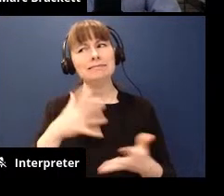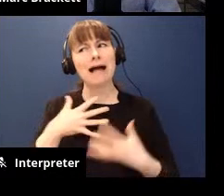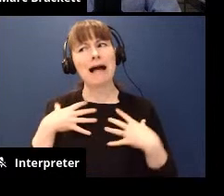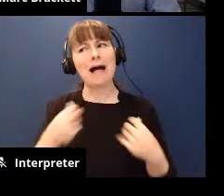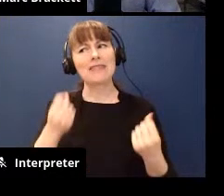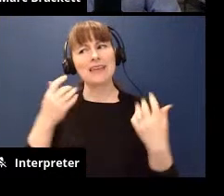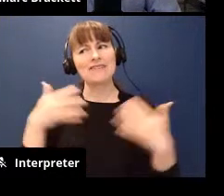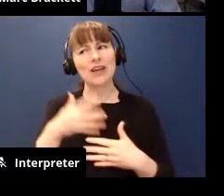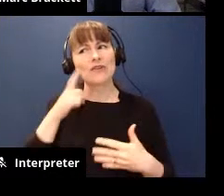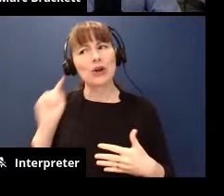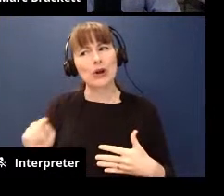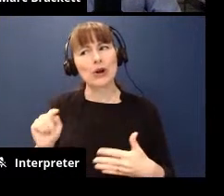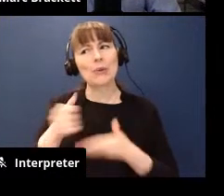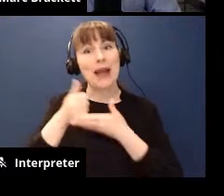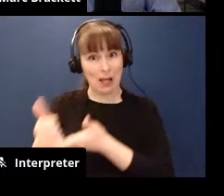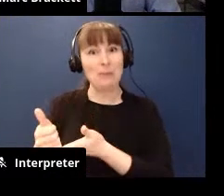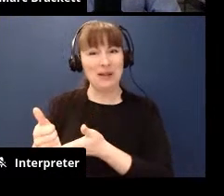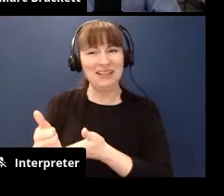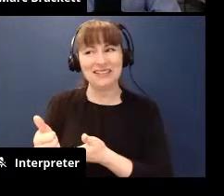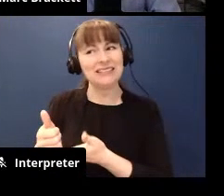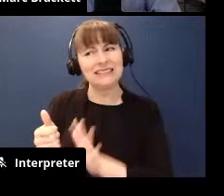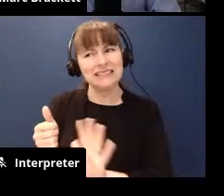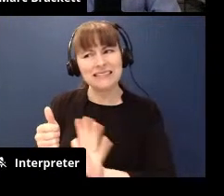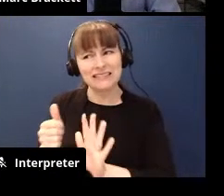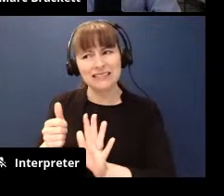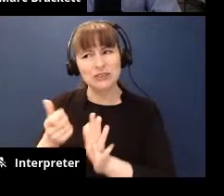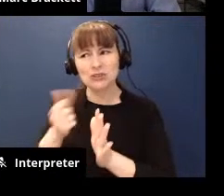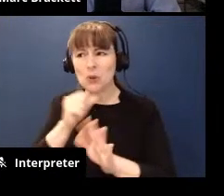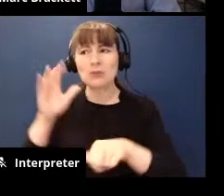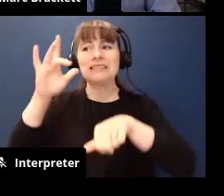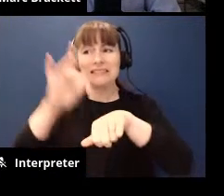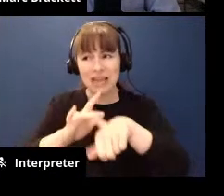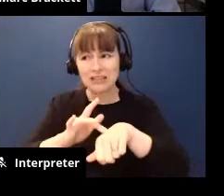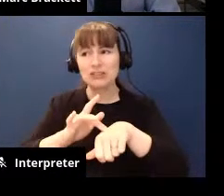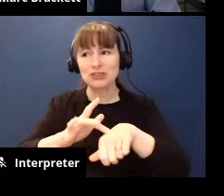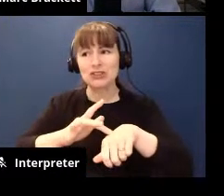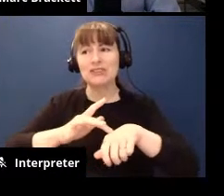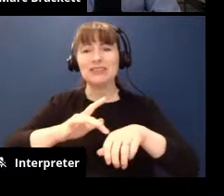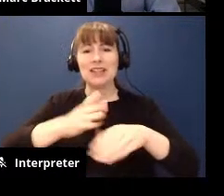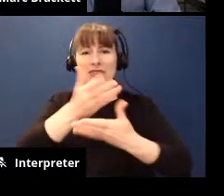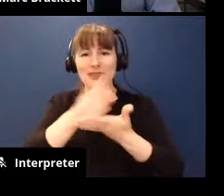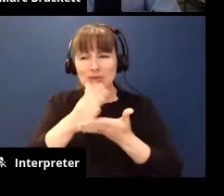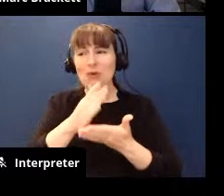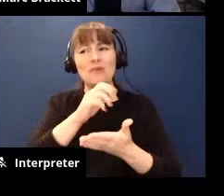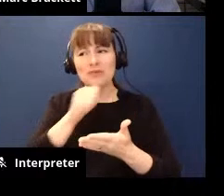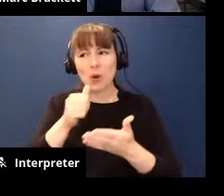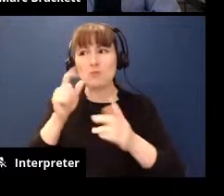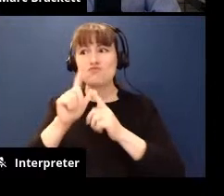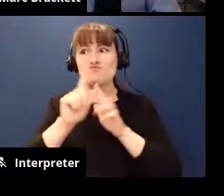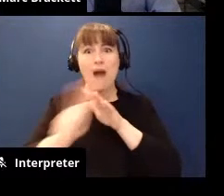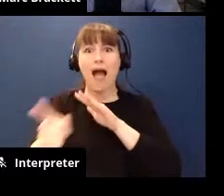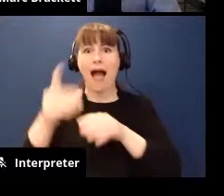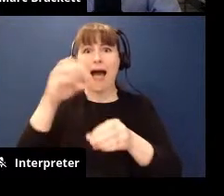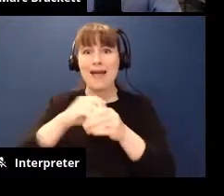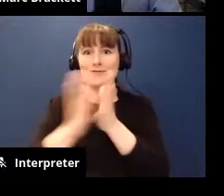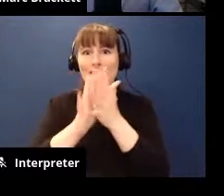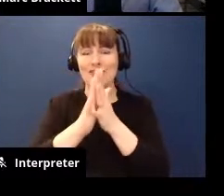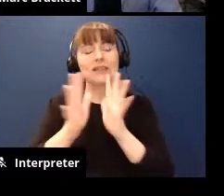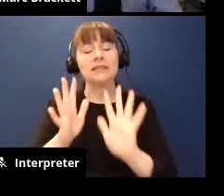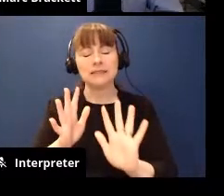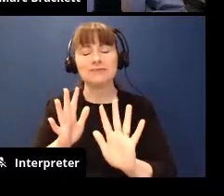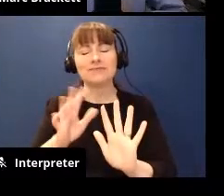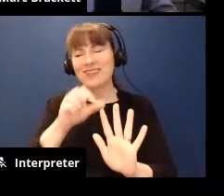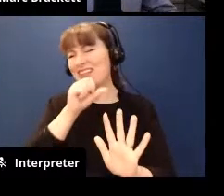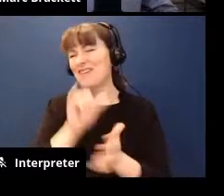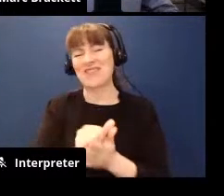maybe we shouldn't you know try and touch the stove or want to run into traffic so i hear that um so that's so good and i love